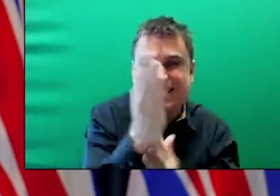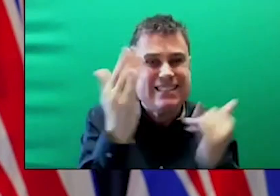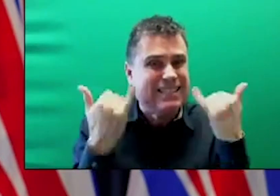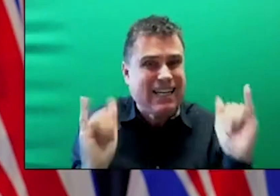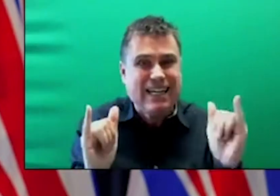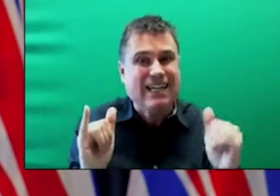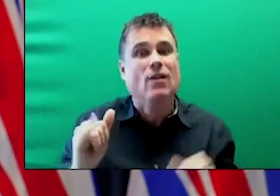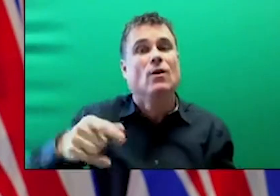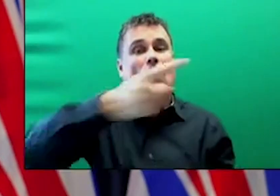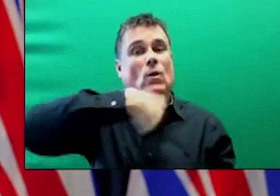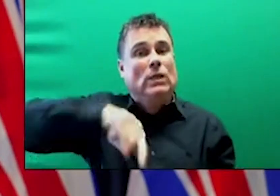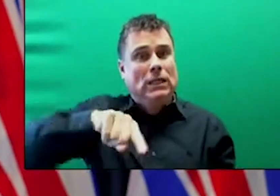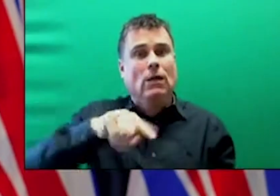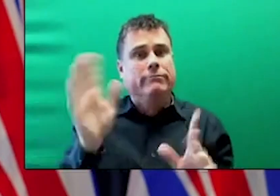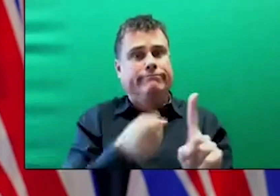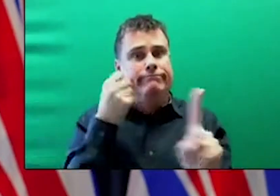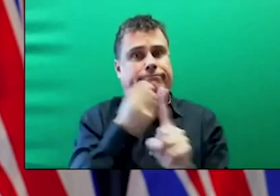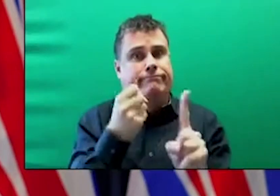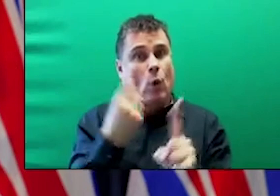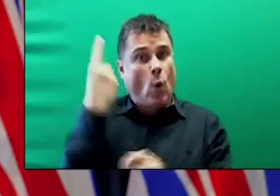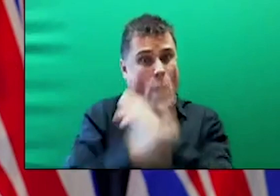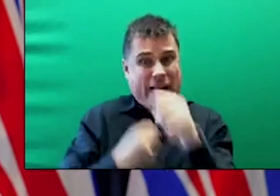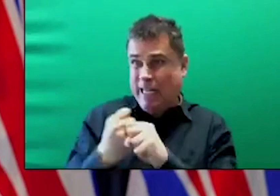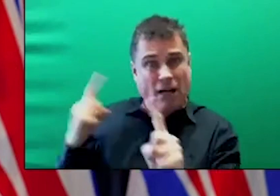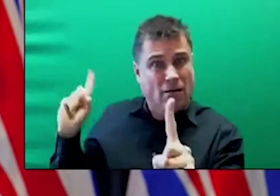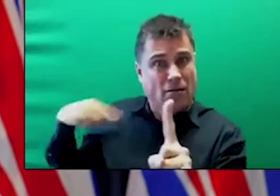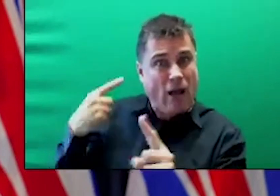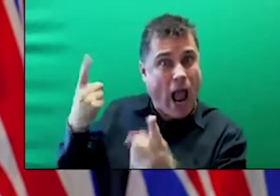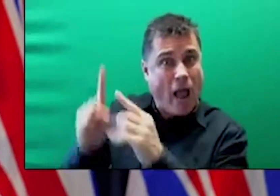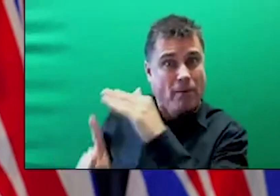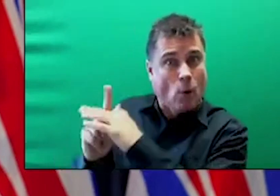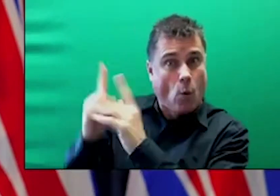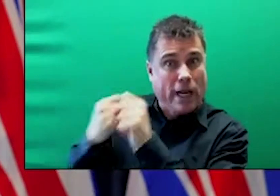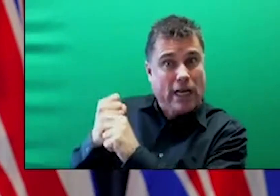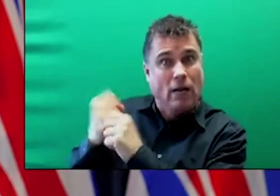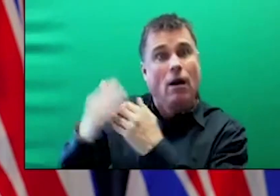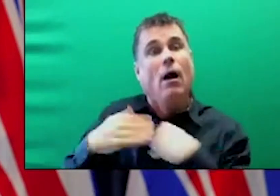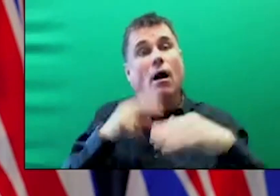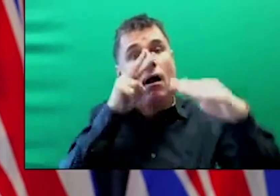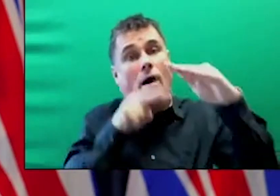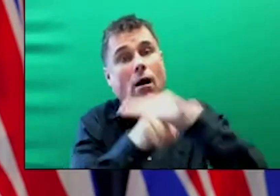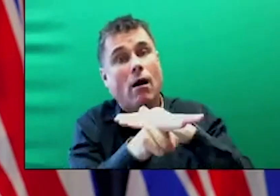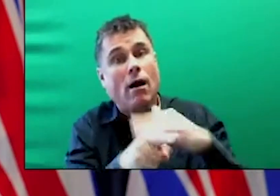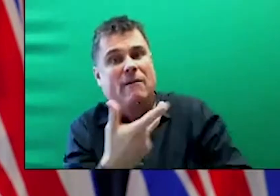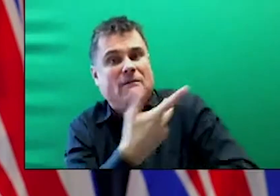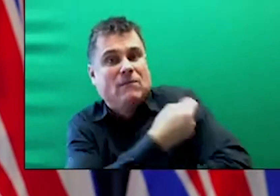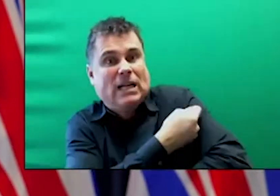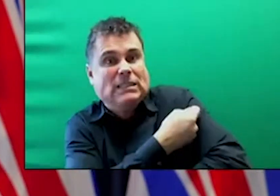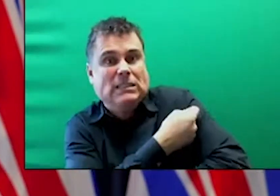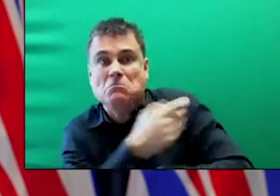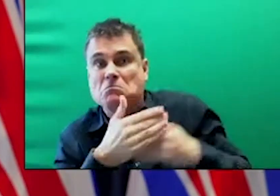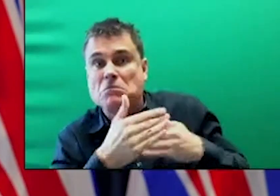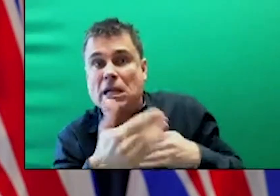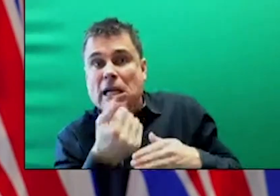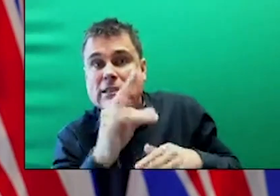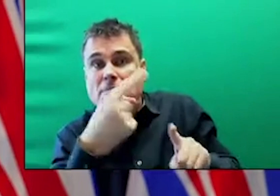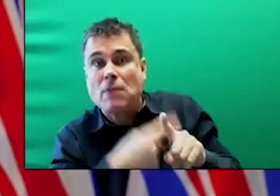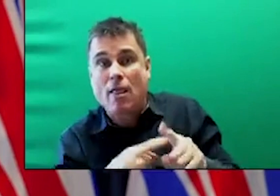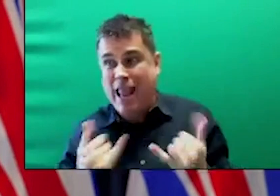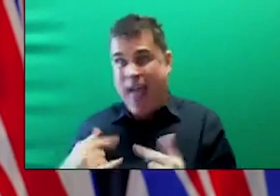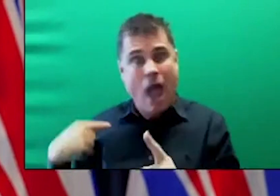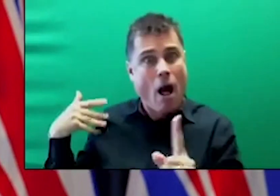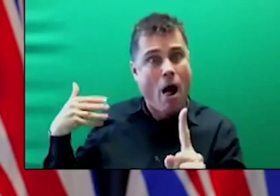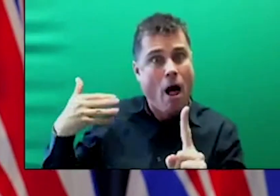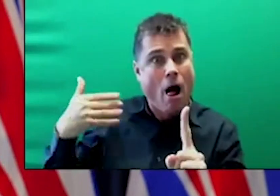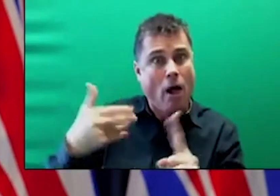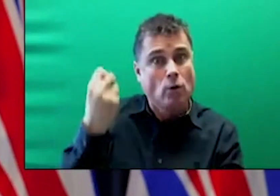I'm very, very grateful to those frontline workers, not just our heroes in healthcare, but those on the front lines when our supply chains were